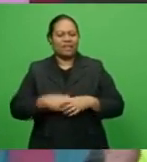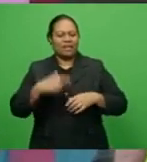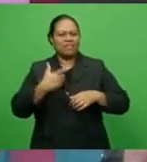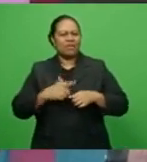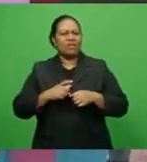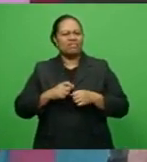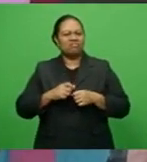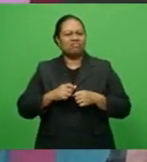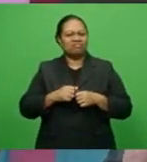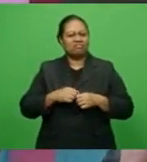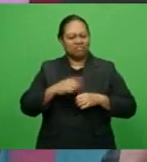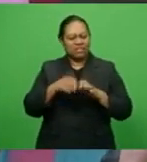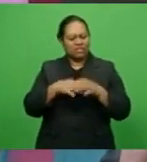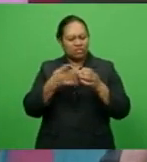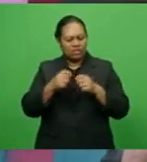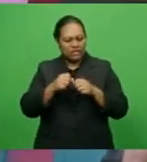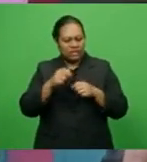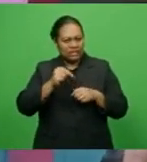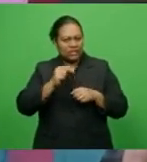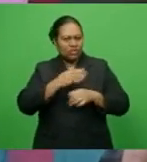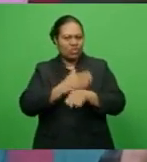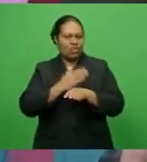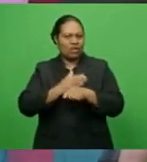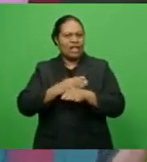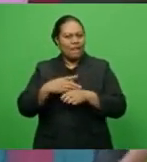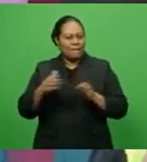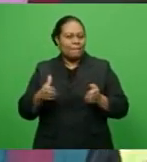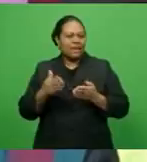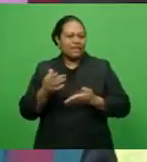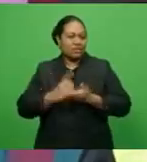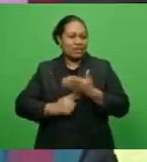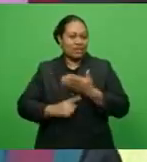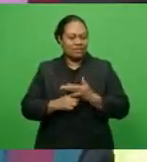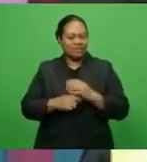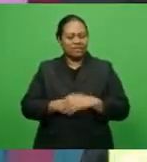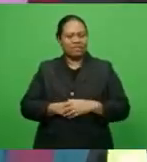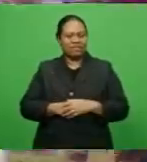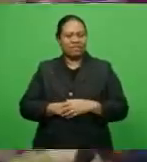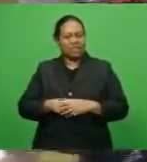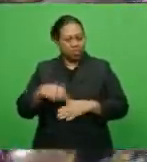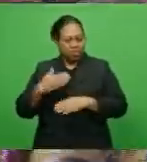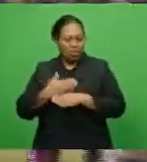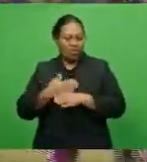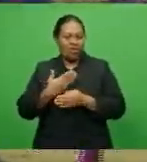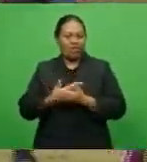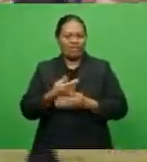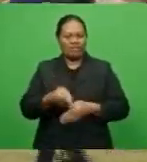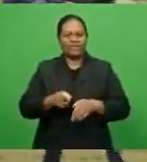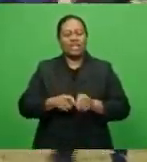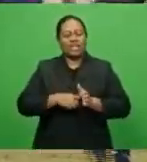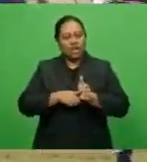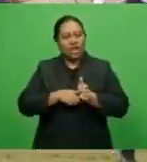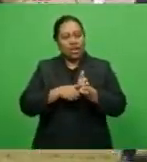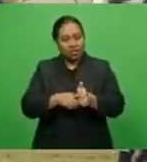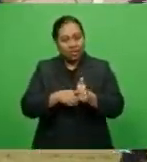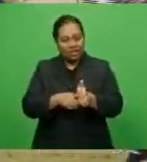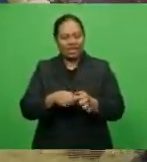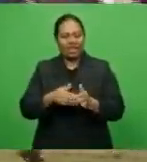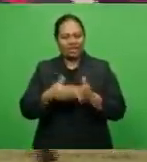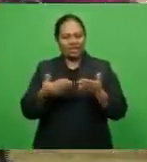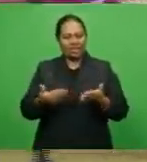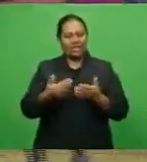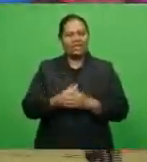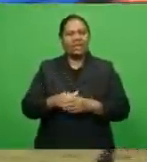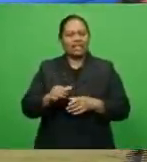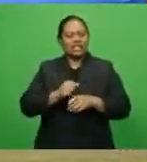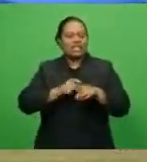but still after the break we still have players send off, so that's one area we need to work on. Laotoka on the other hand has taken this